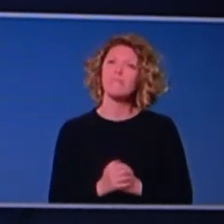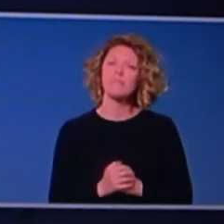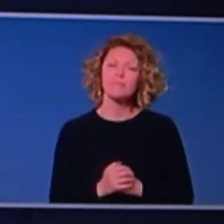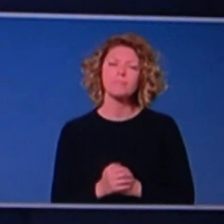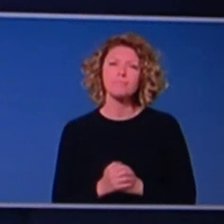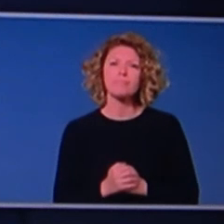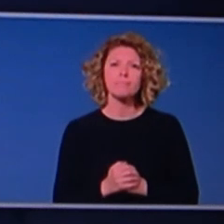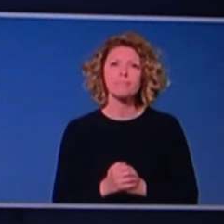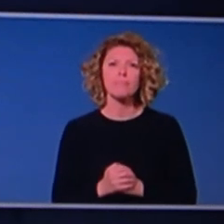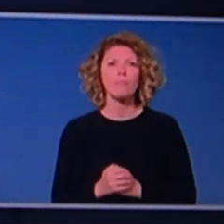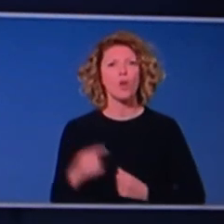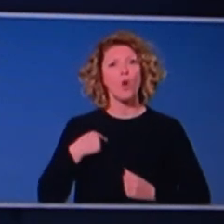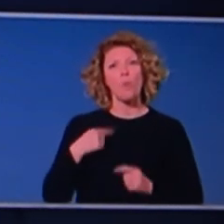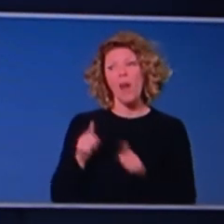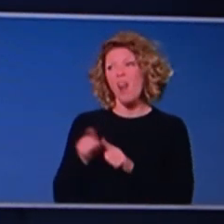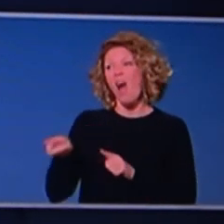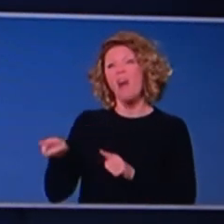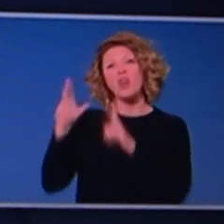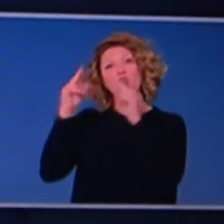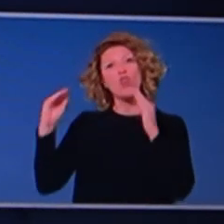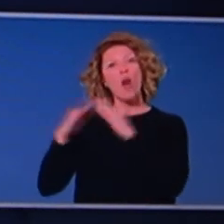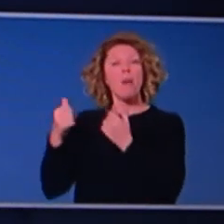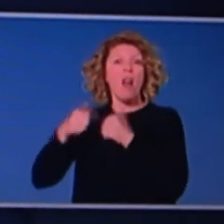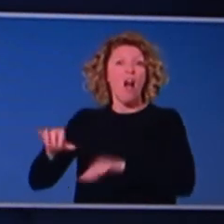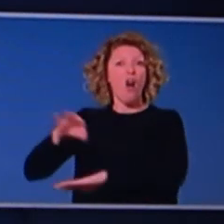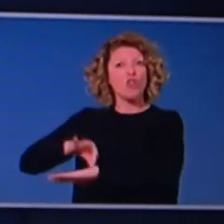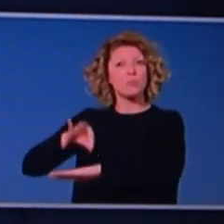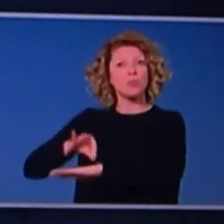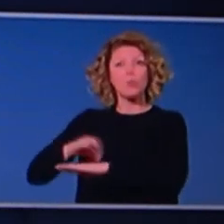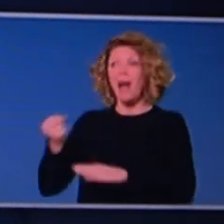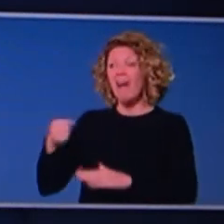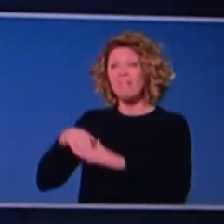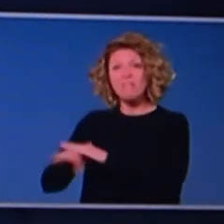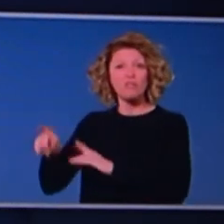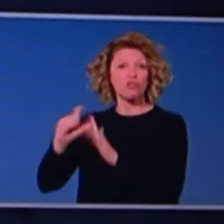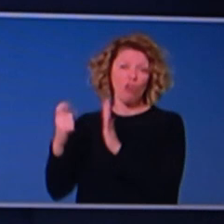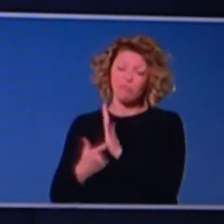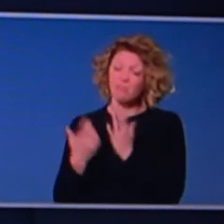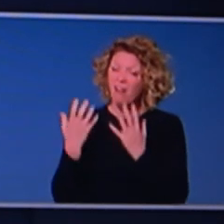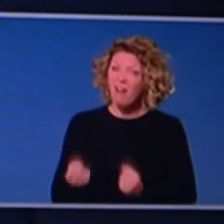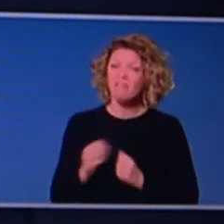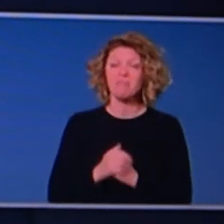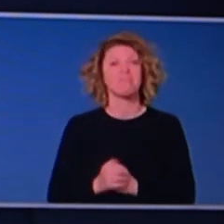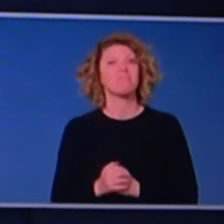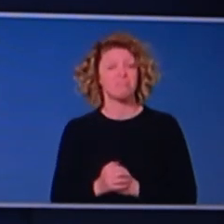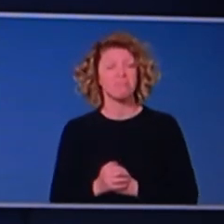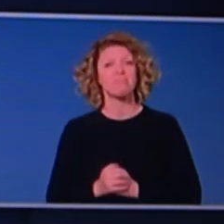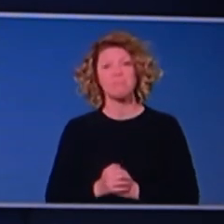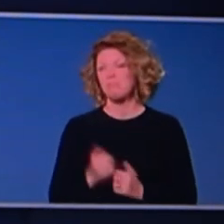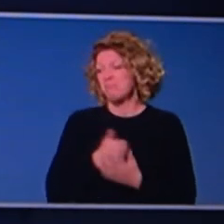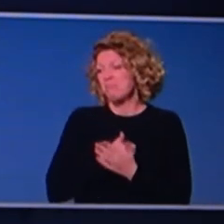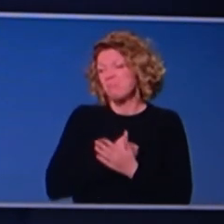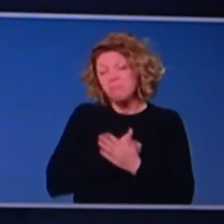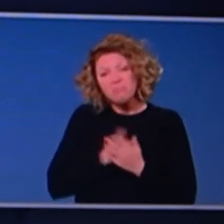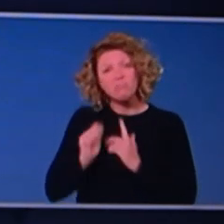and, uh, we're effectively running a mini hospital within the facility. There is, there are doctors there on, uh, site, uh, all the time.